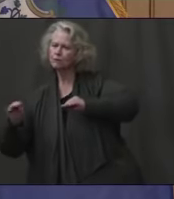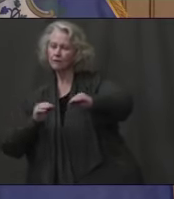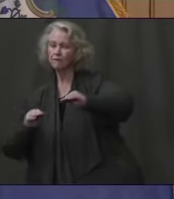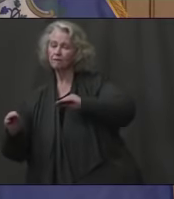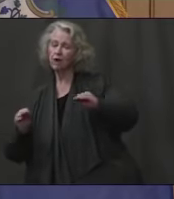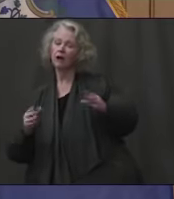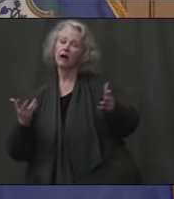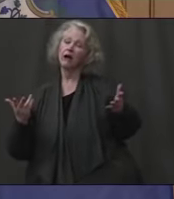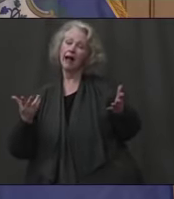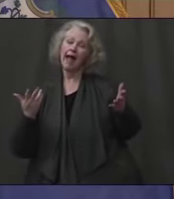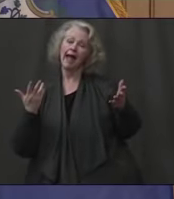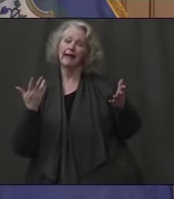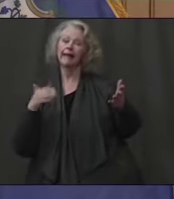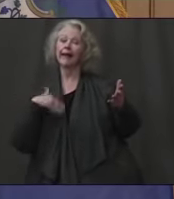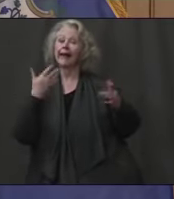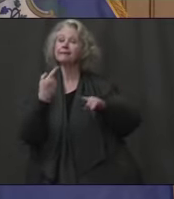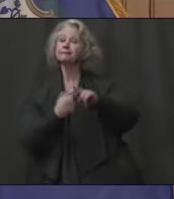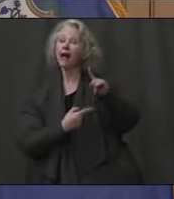be reversed in a month.